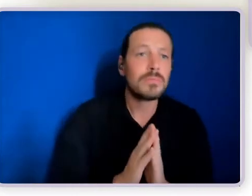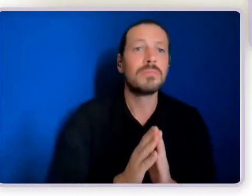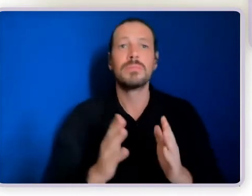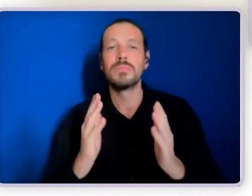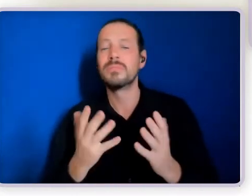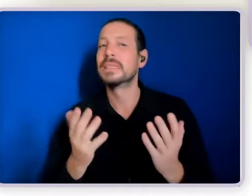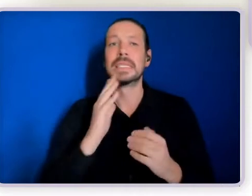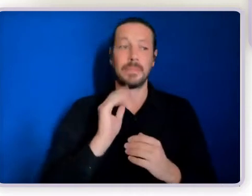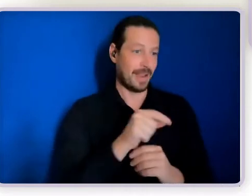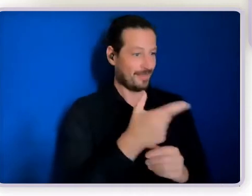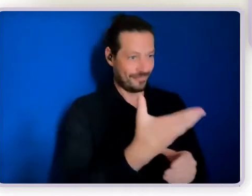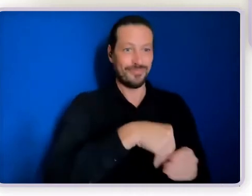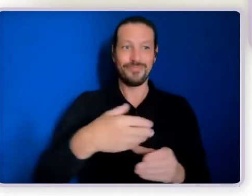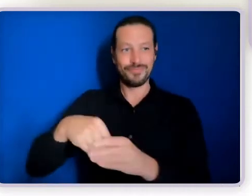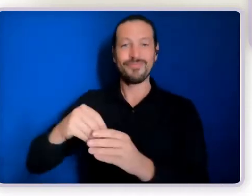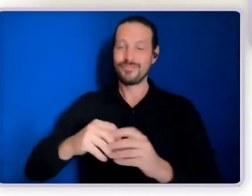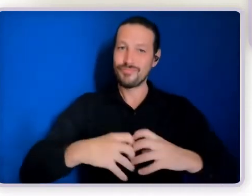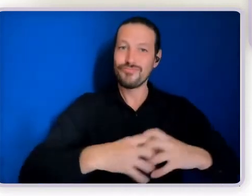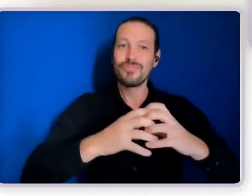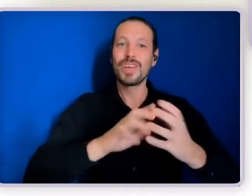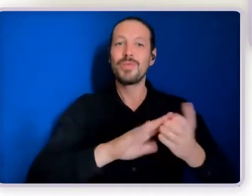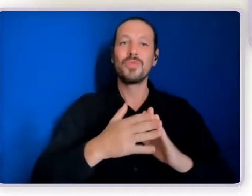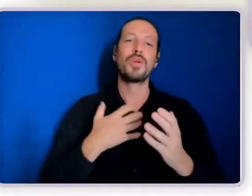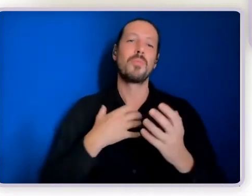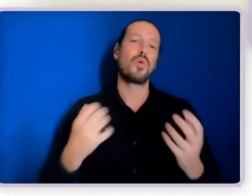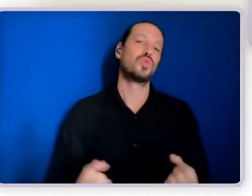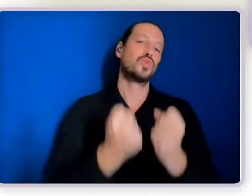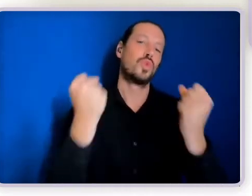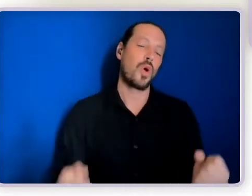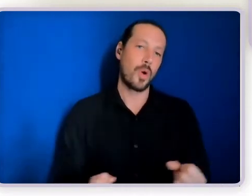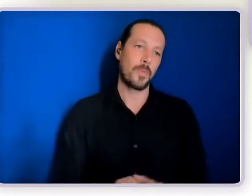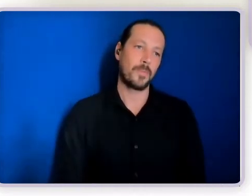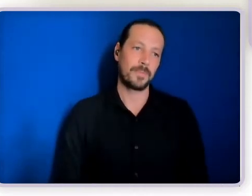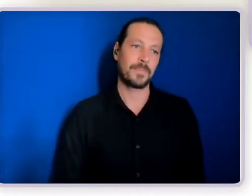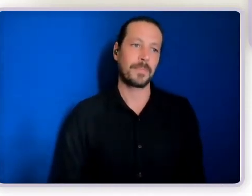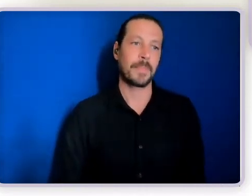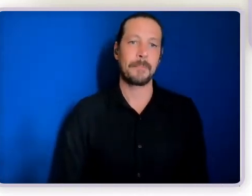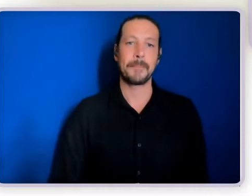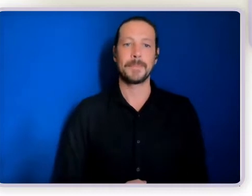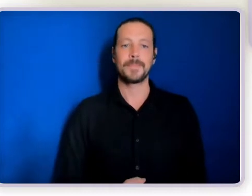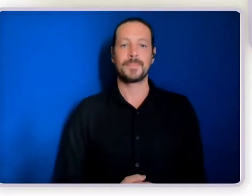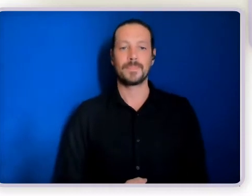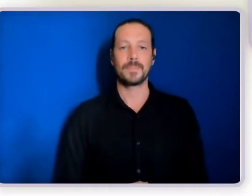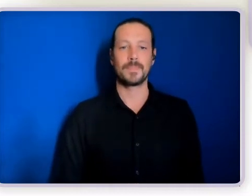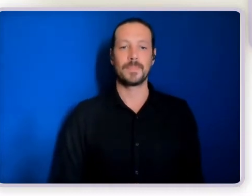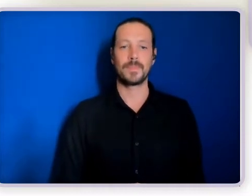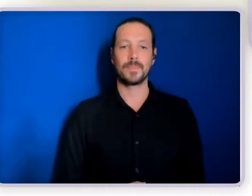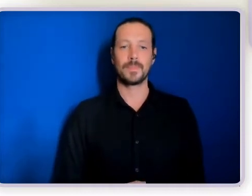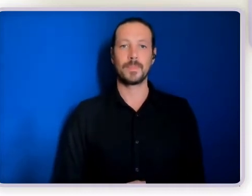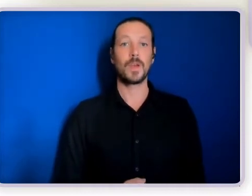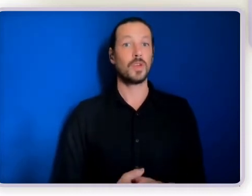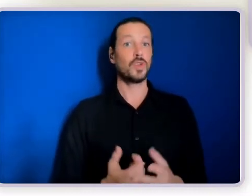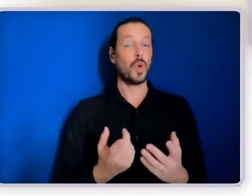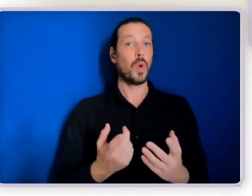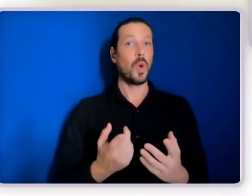So that's kind of our premise, our vision. And our aim has become such to actually prevent the